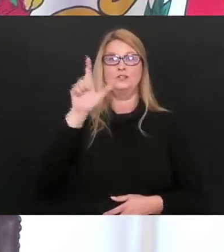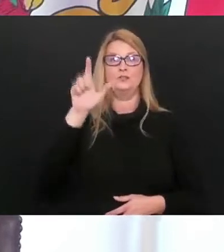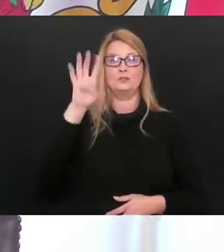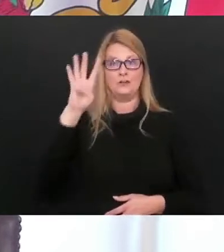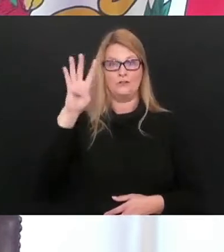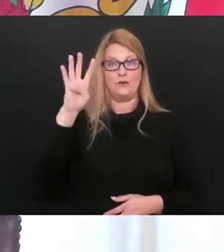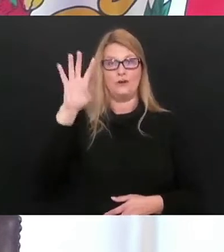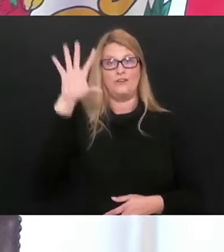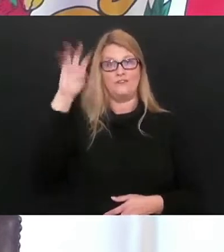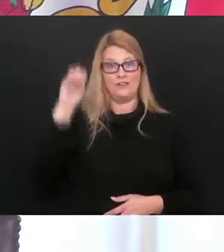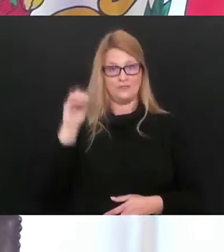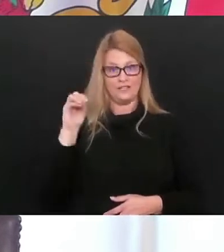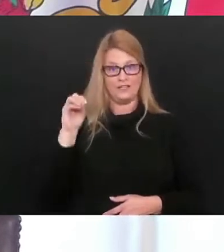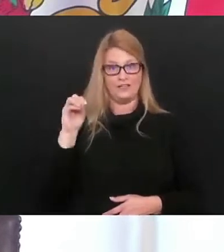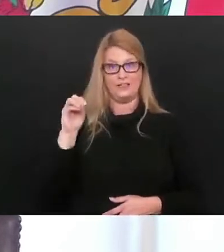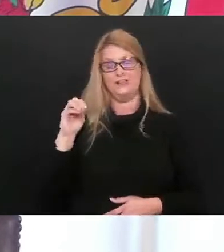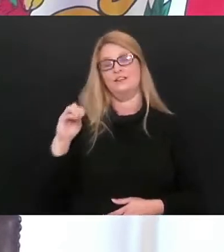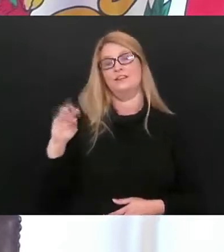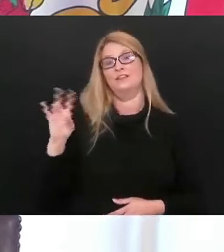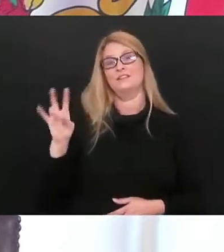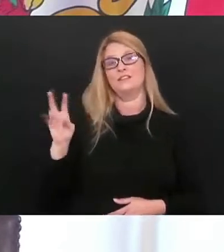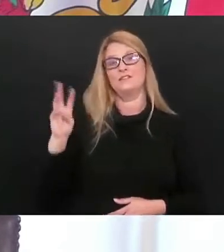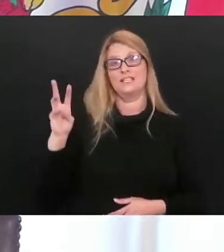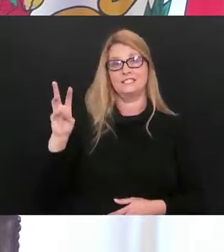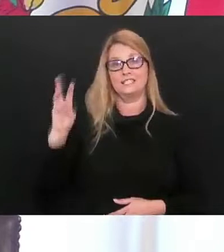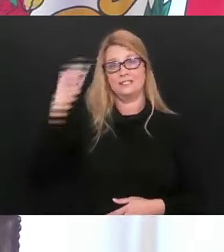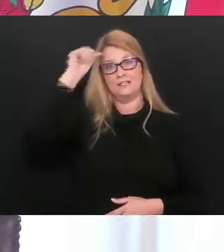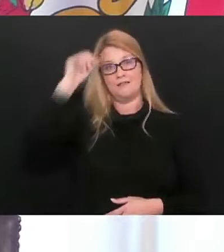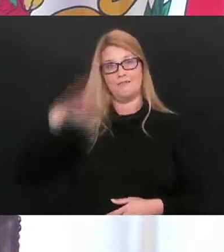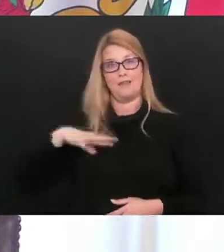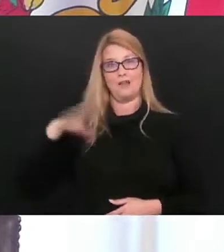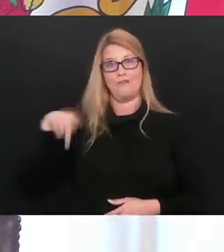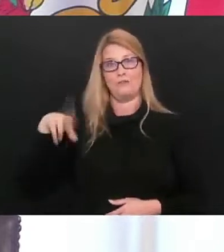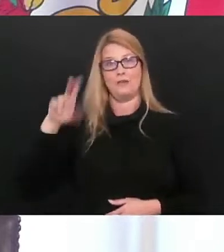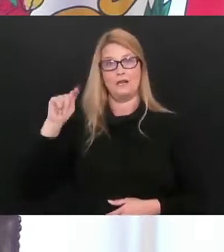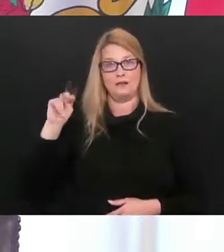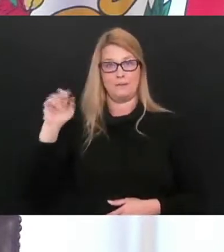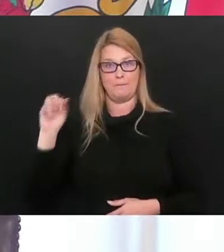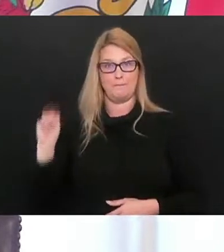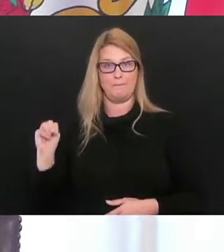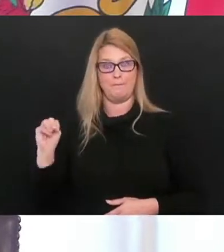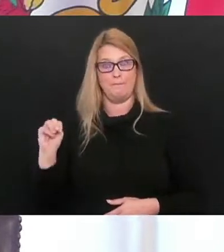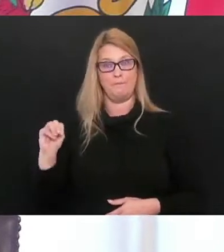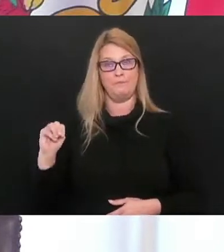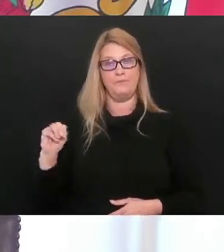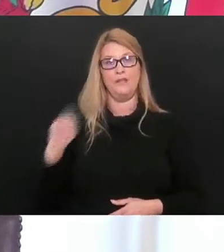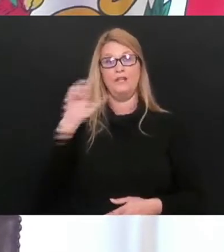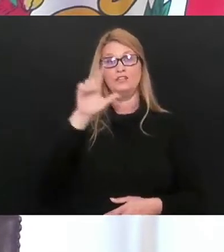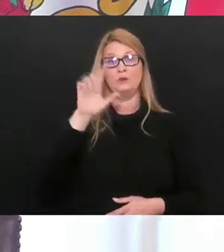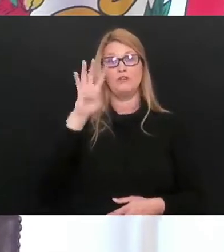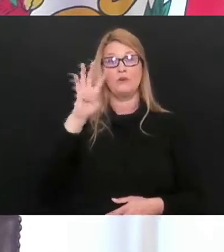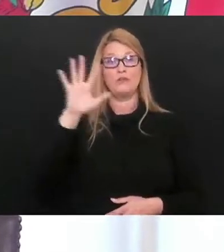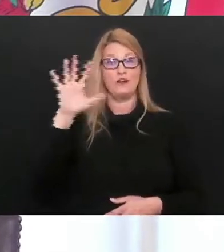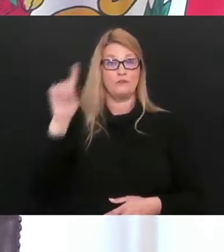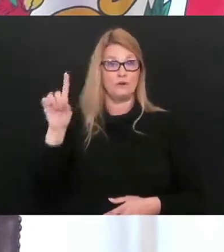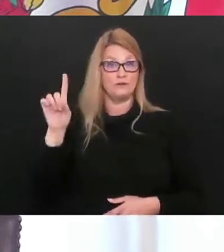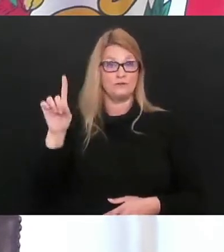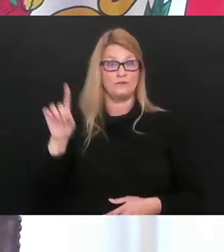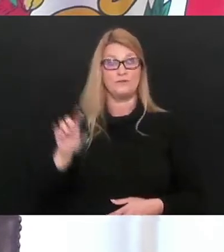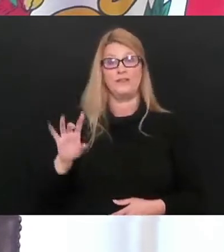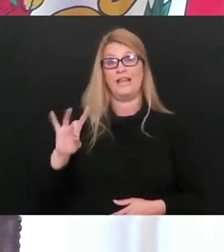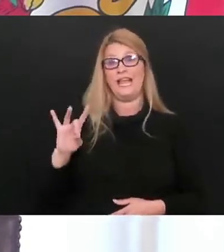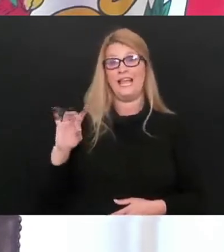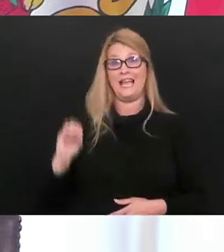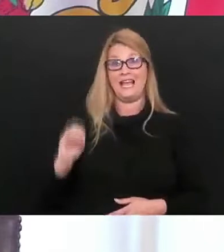,450th death is a 76-year-old male from Putnam County. Our 2,451st death is an